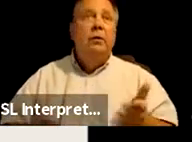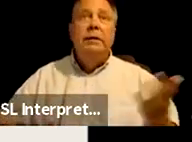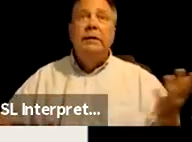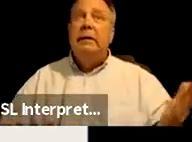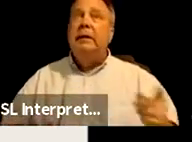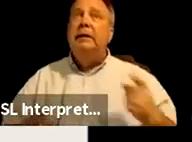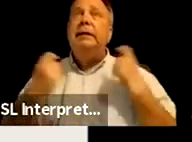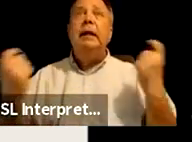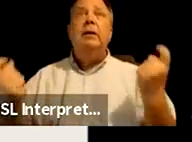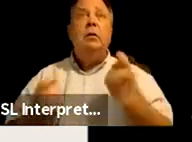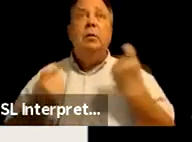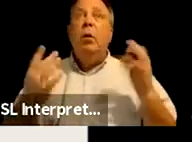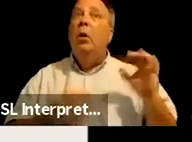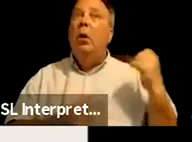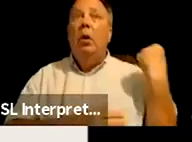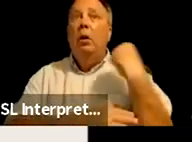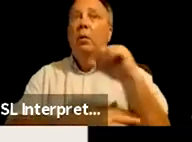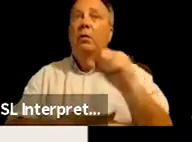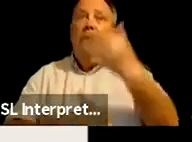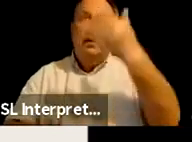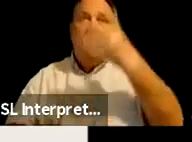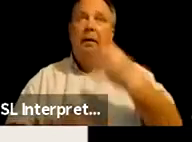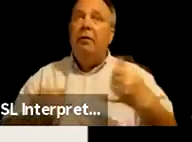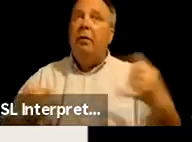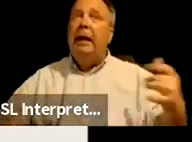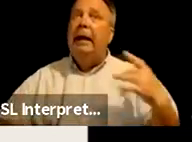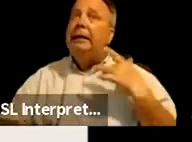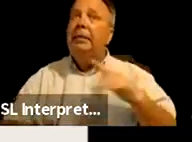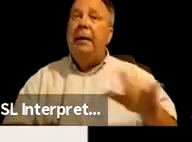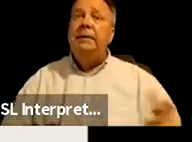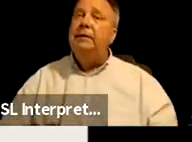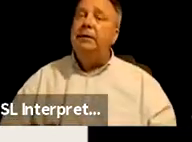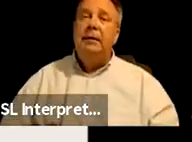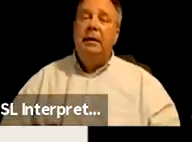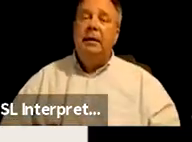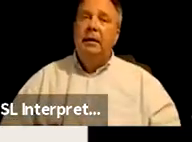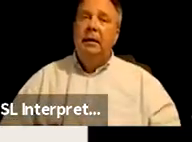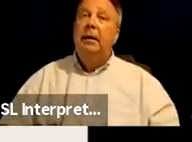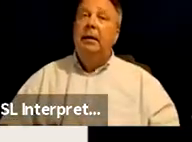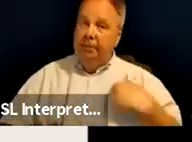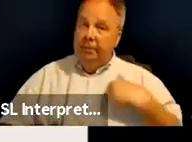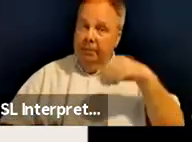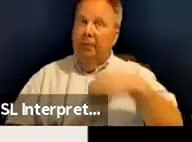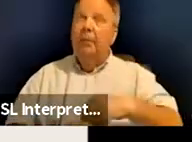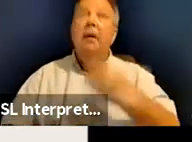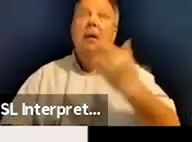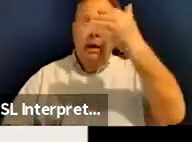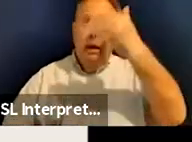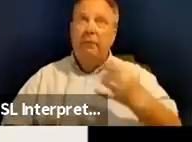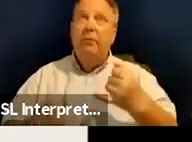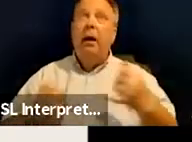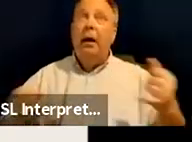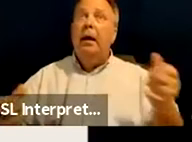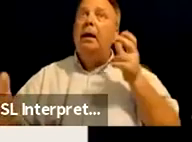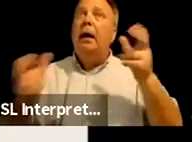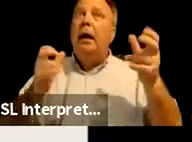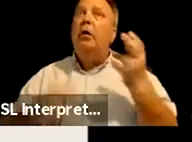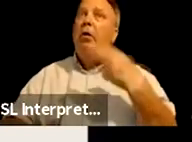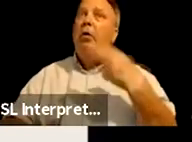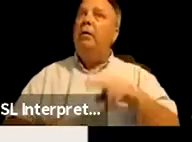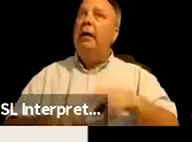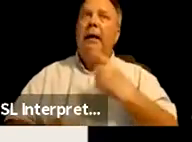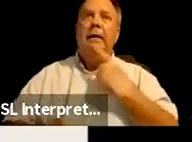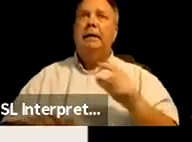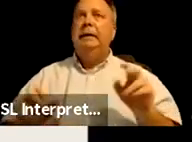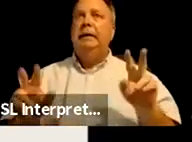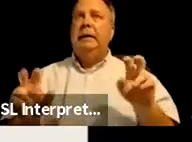ceremony, or movement and frontline spaces. Um, I've been in frontline spaces where I've heard native say that the quote